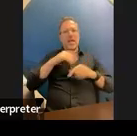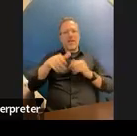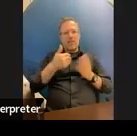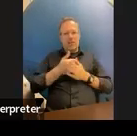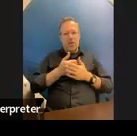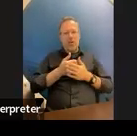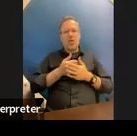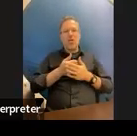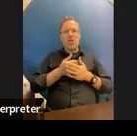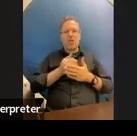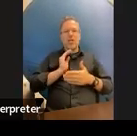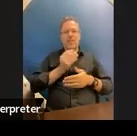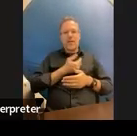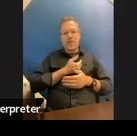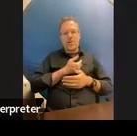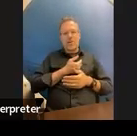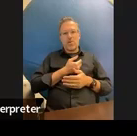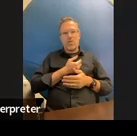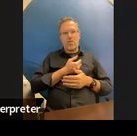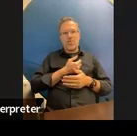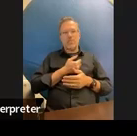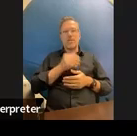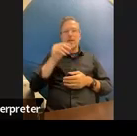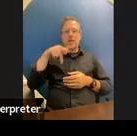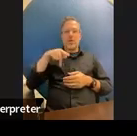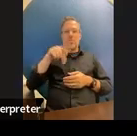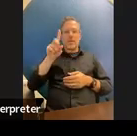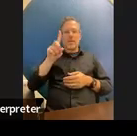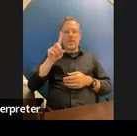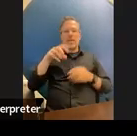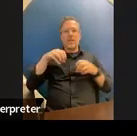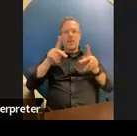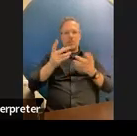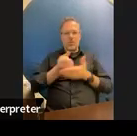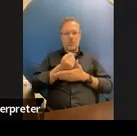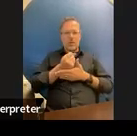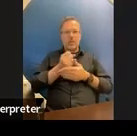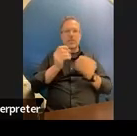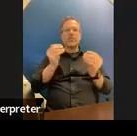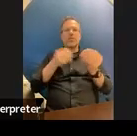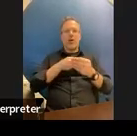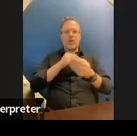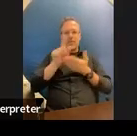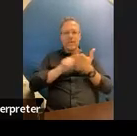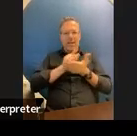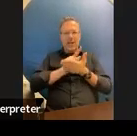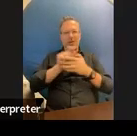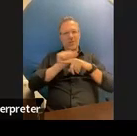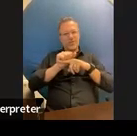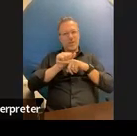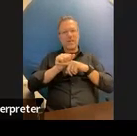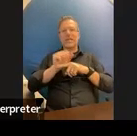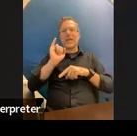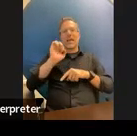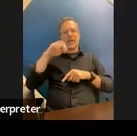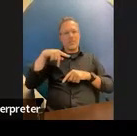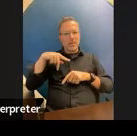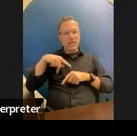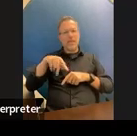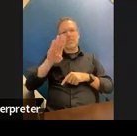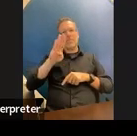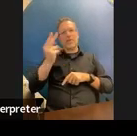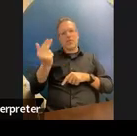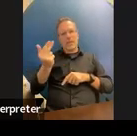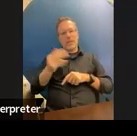our um pd opportunities office hours um full iep b13 and